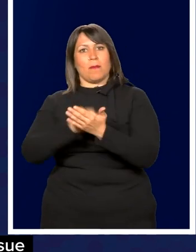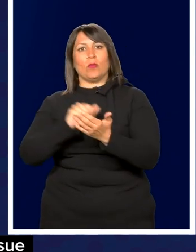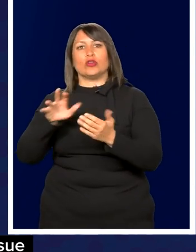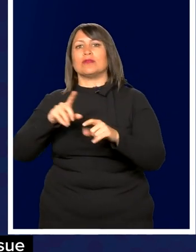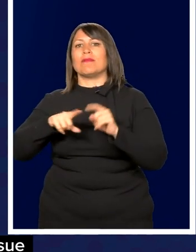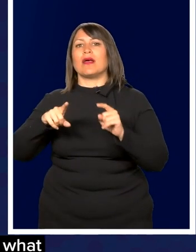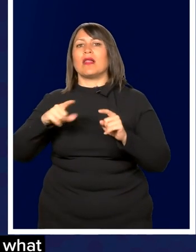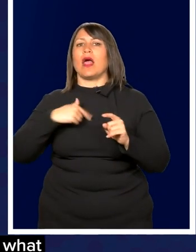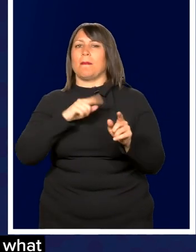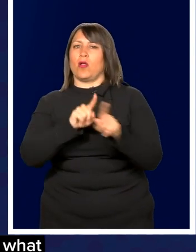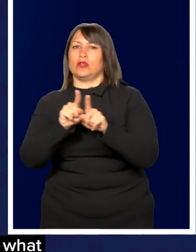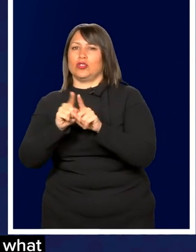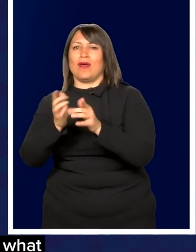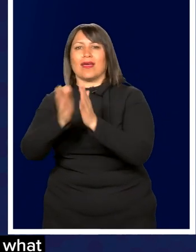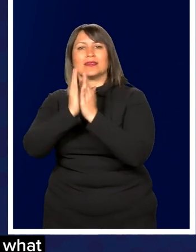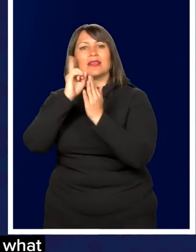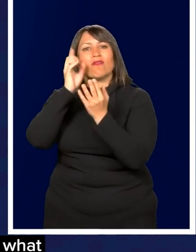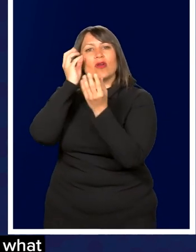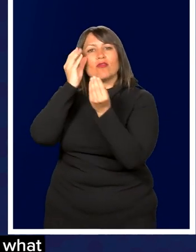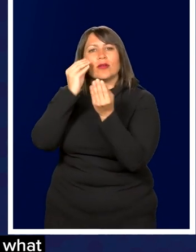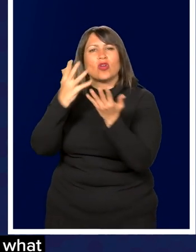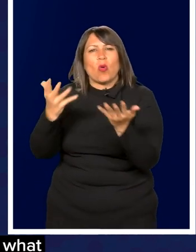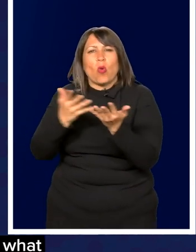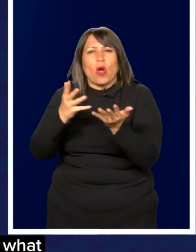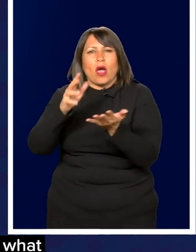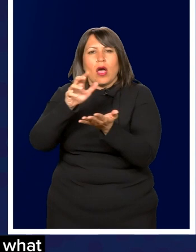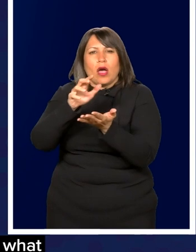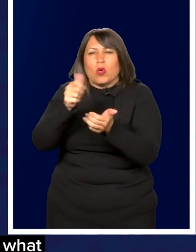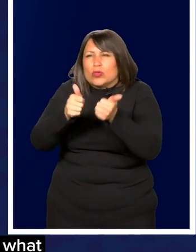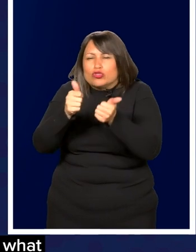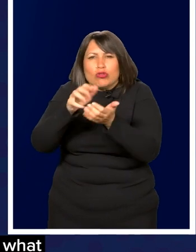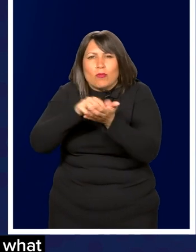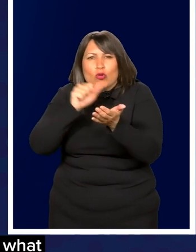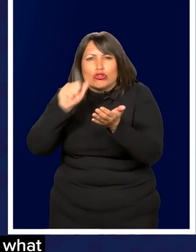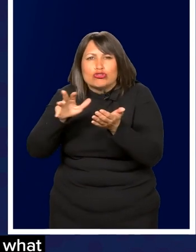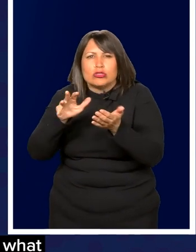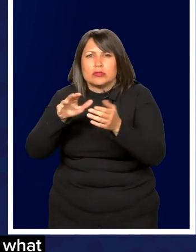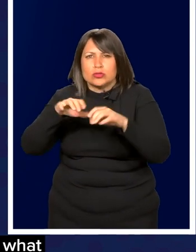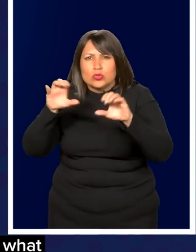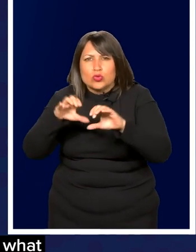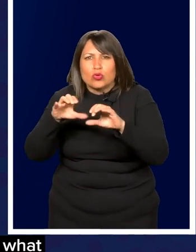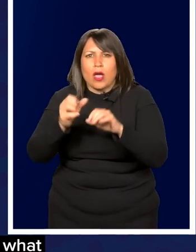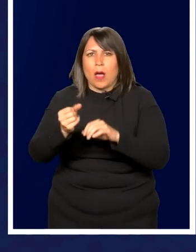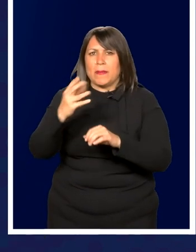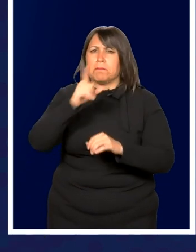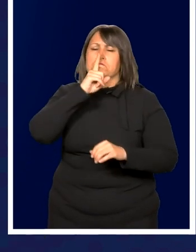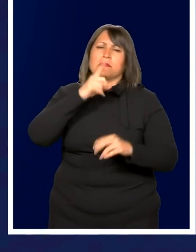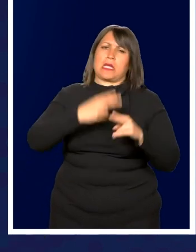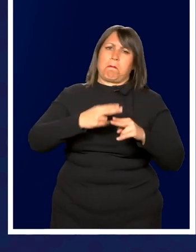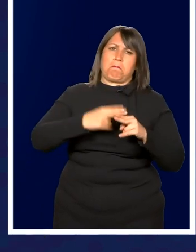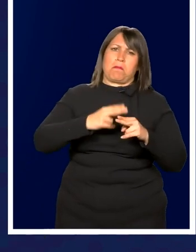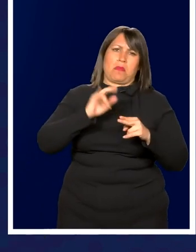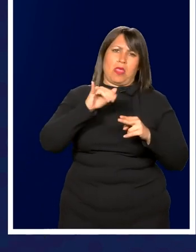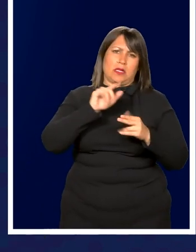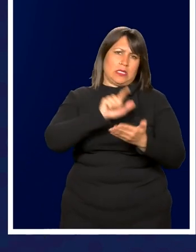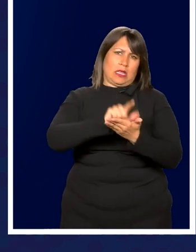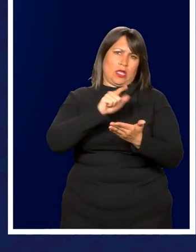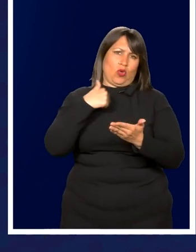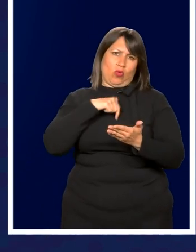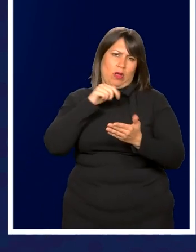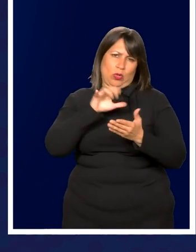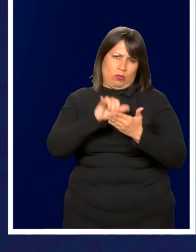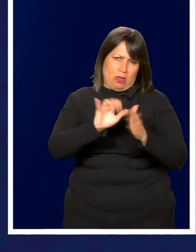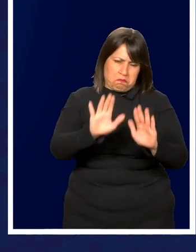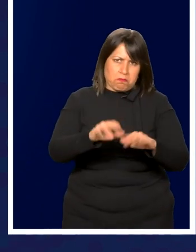abortions. But I am also asking for information on what abortions are performed, how many, not names, because that would be